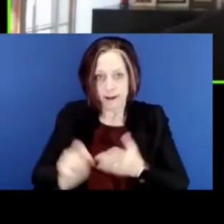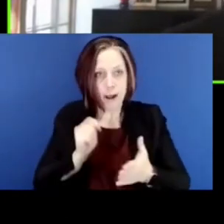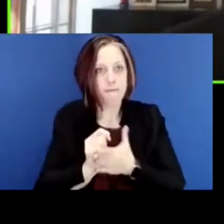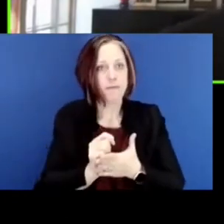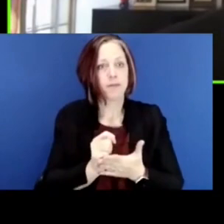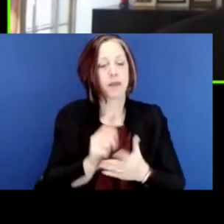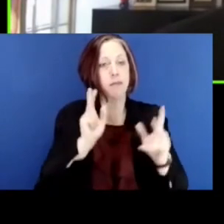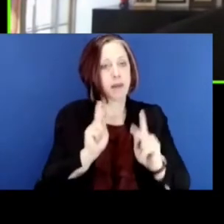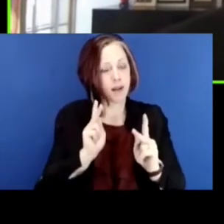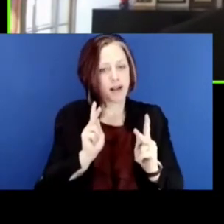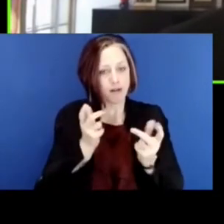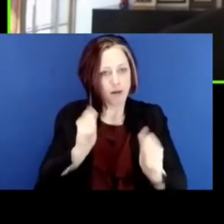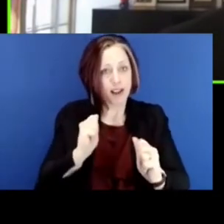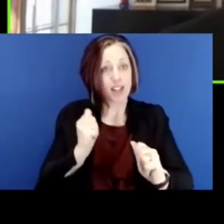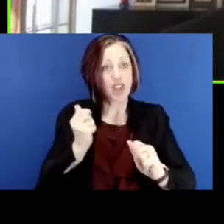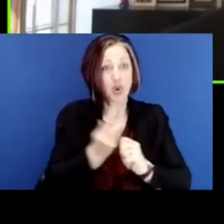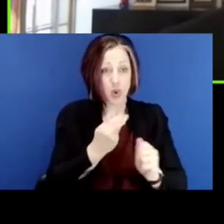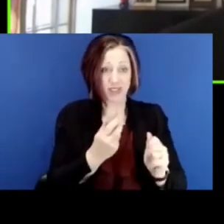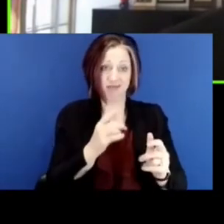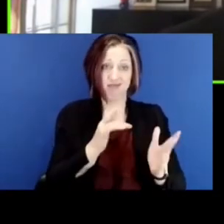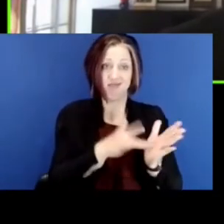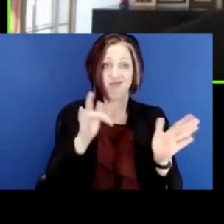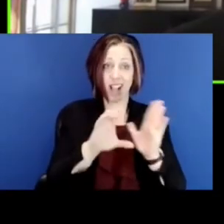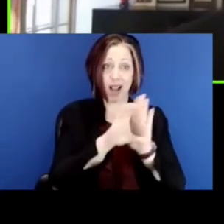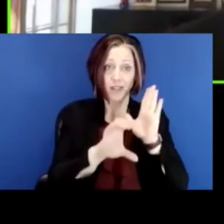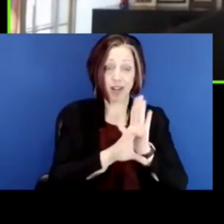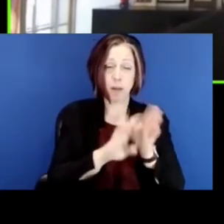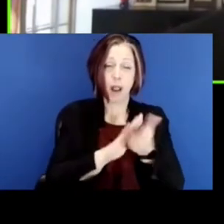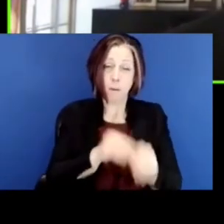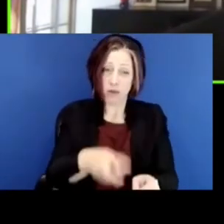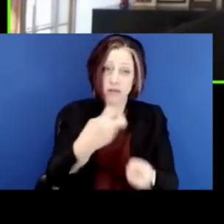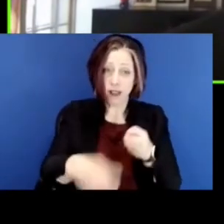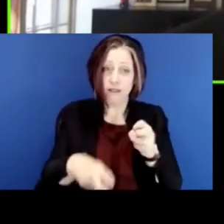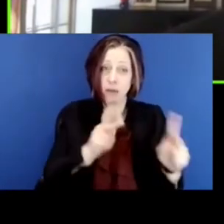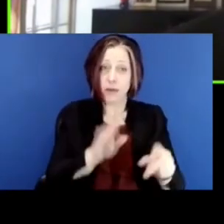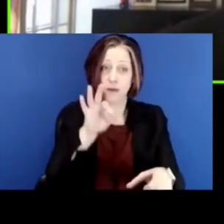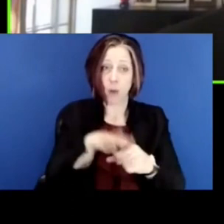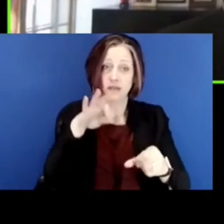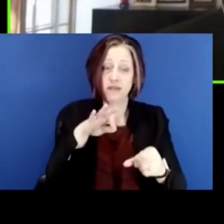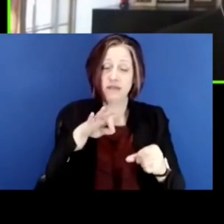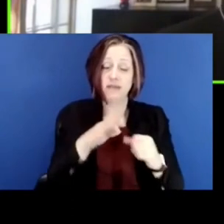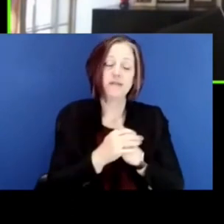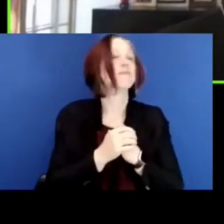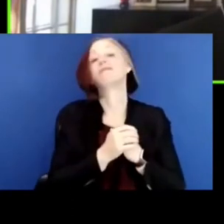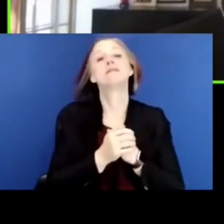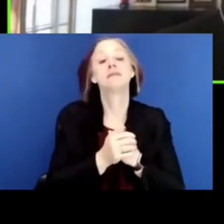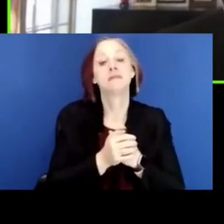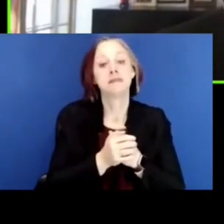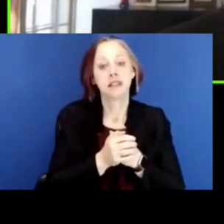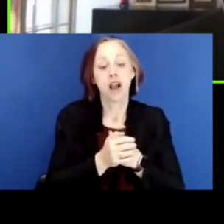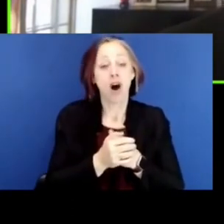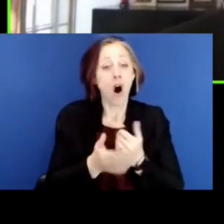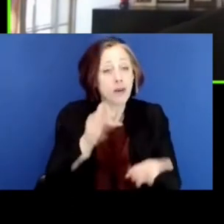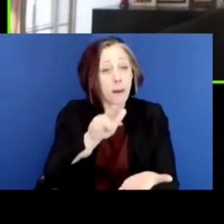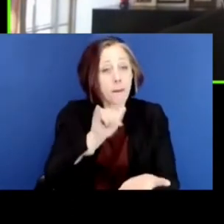people attempted to use the constitution to make it much harder for people to vote, making it impossible